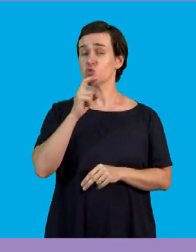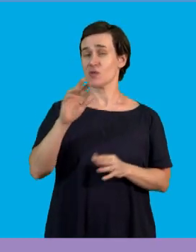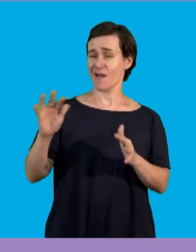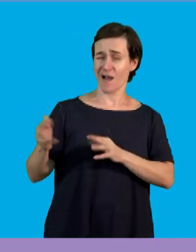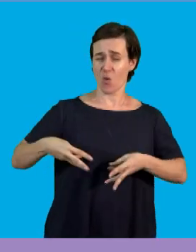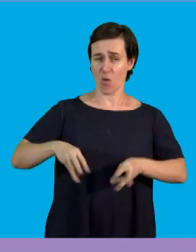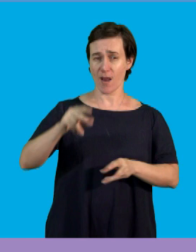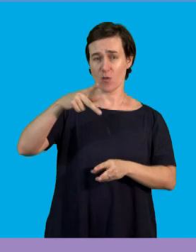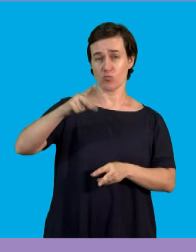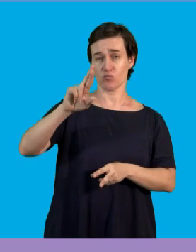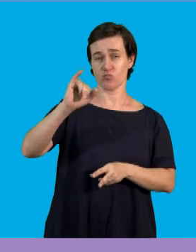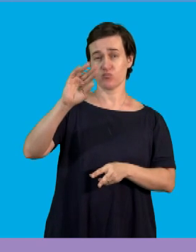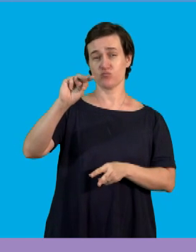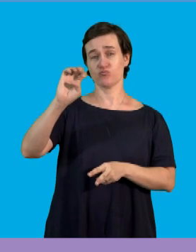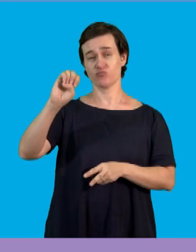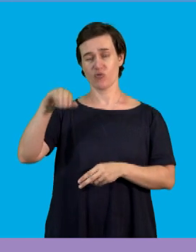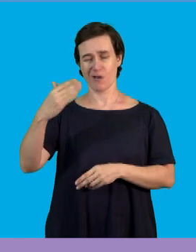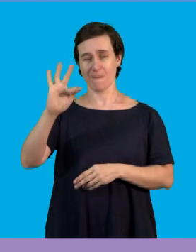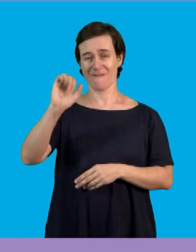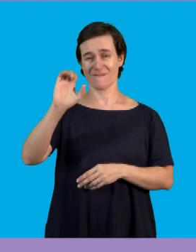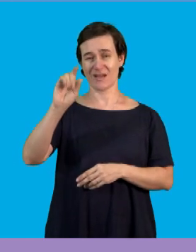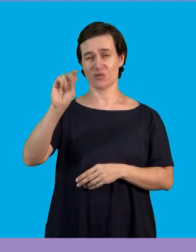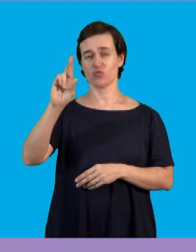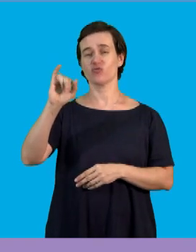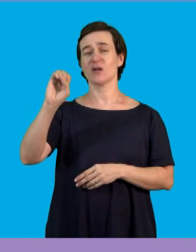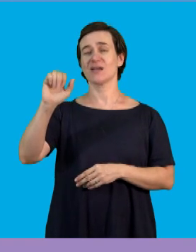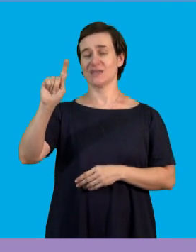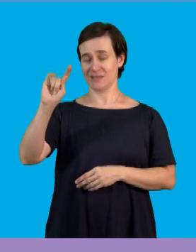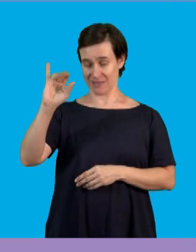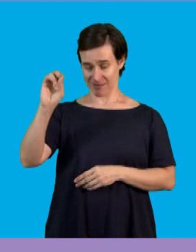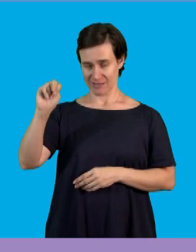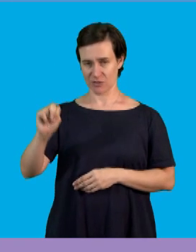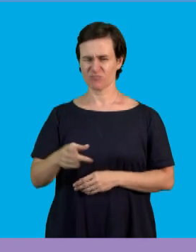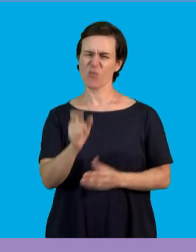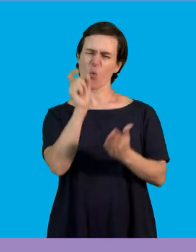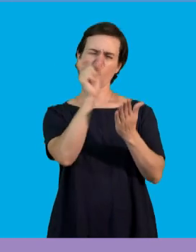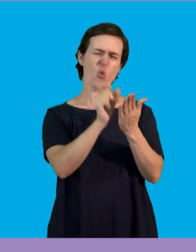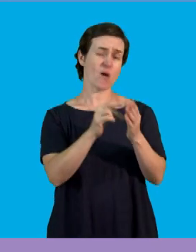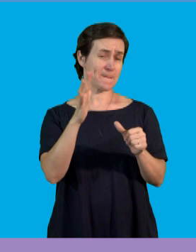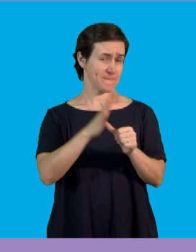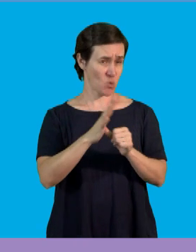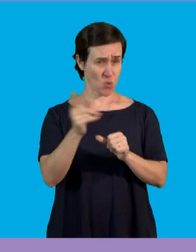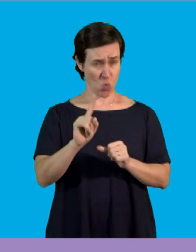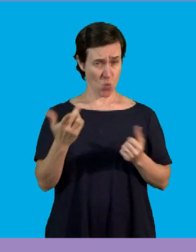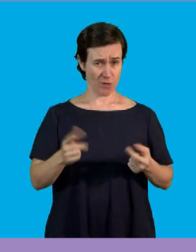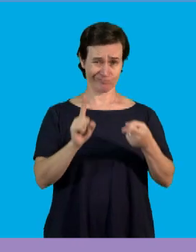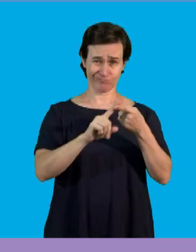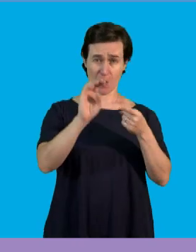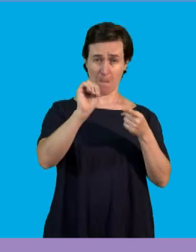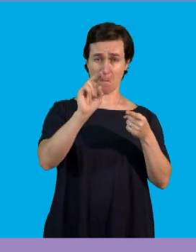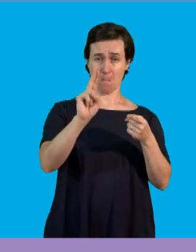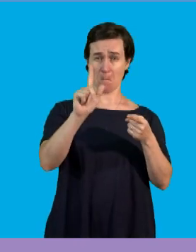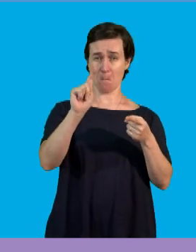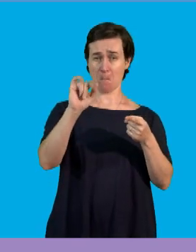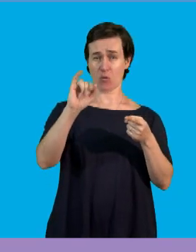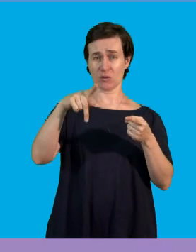prime factorization. Remember the key words and the language that we were using in this lesson? We